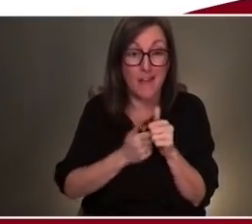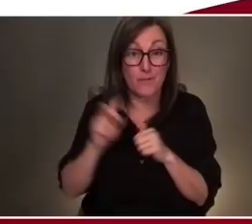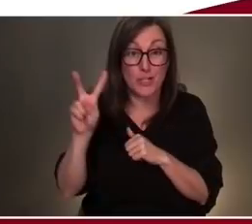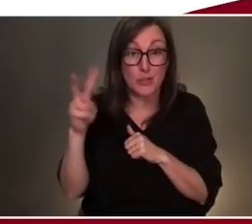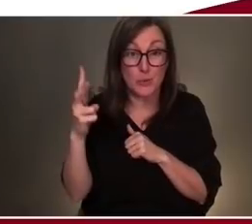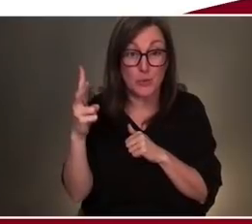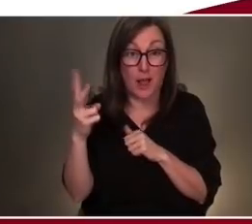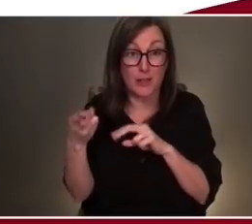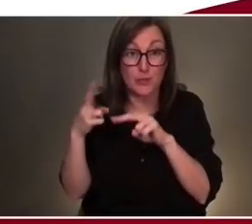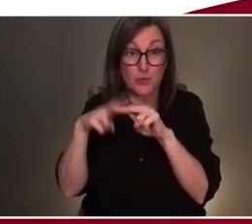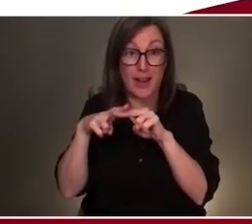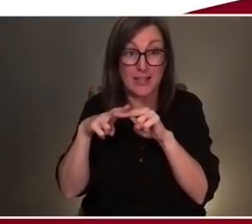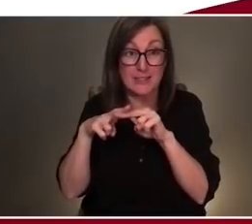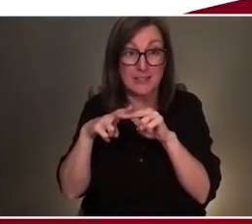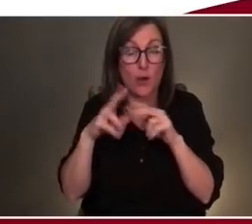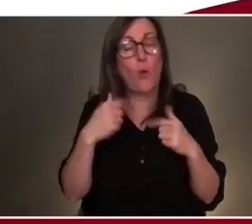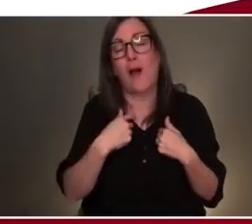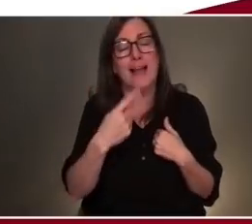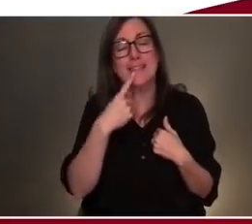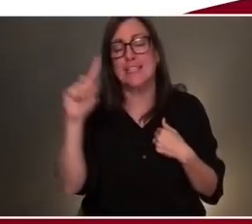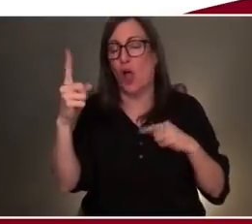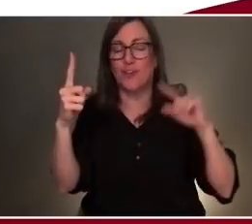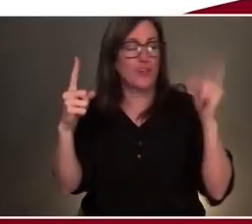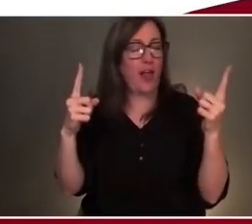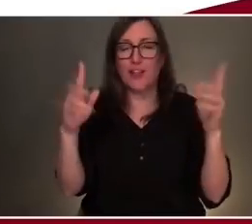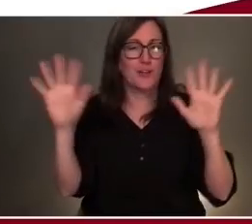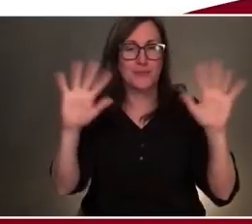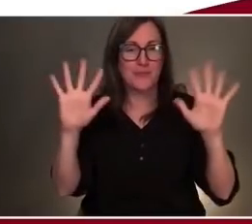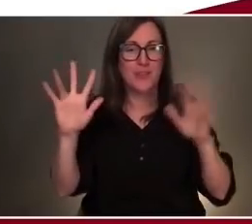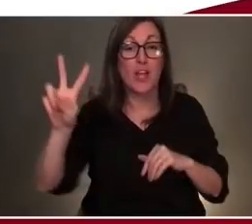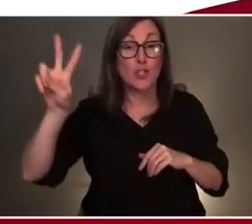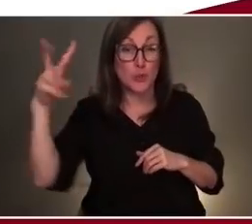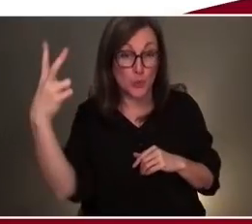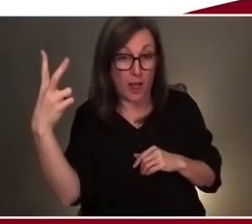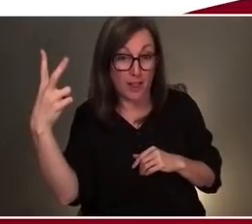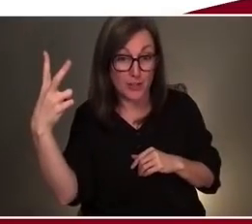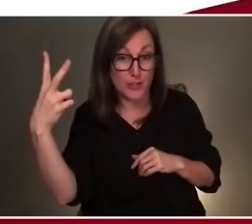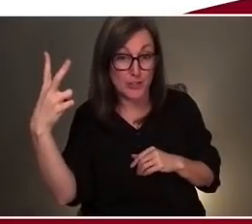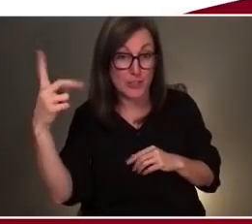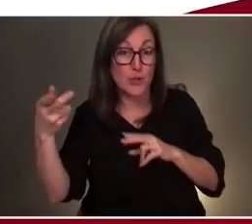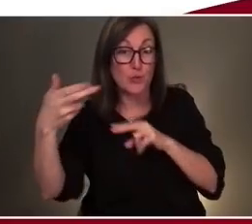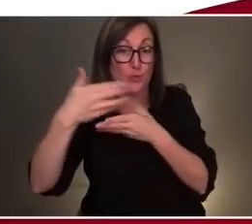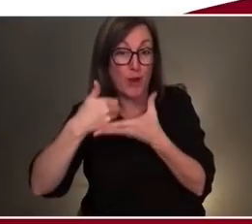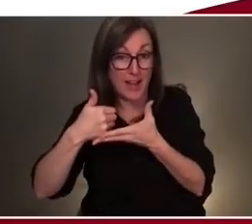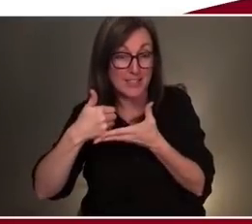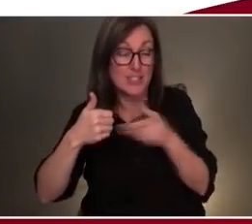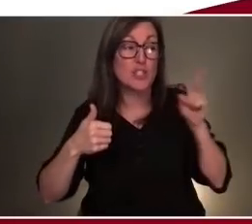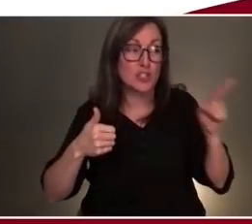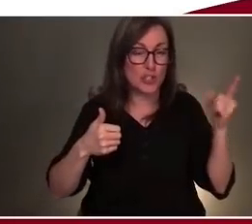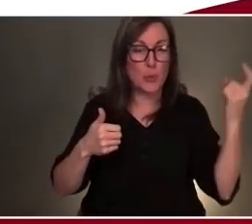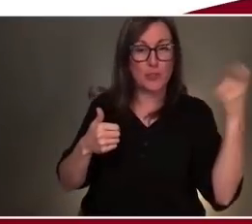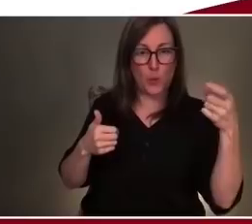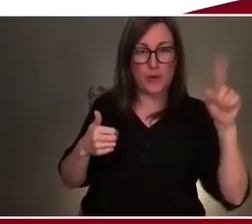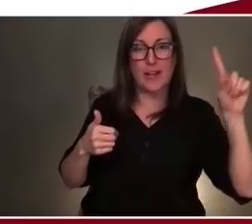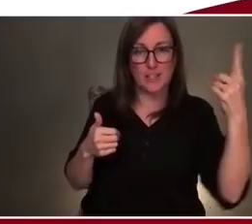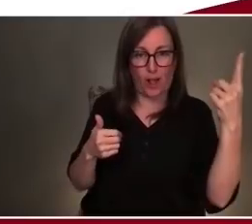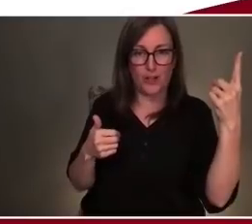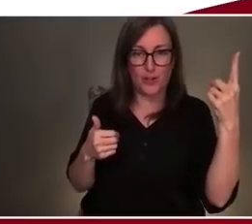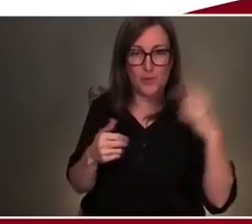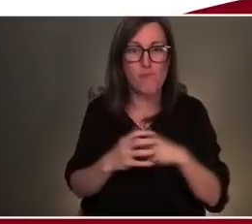with an additional dollar. think I had it wrong before. For every $2 raise, she's going to match with an additional dollar until SIDRAP reaches its